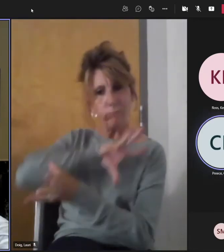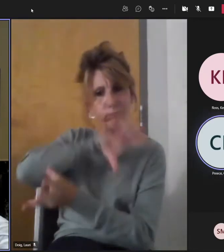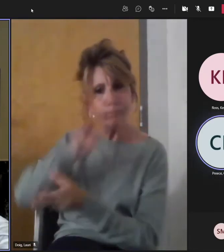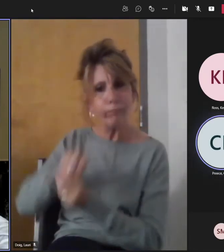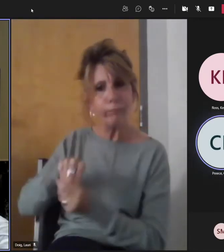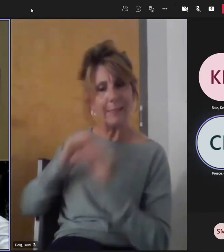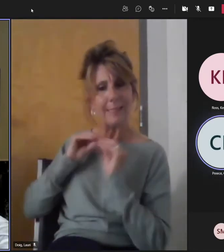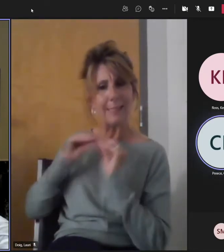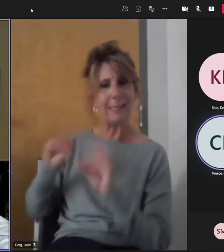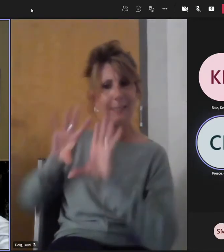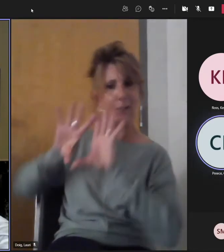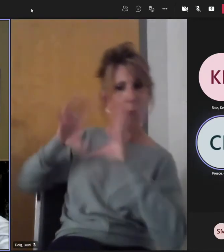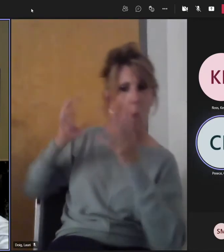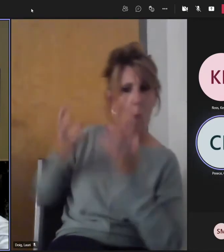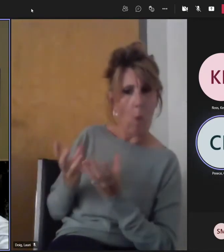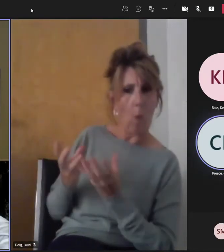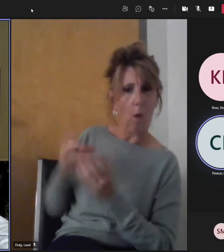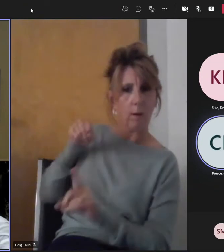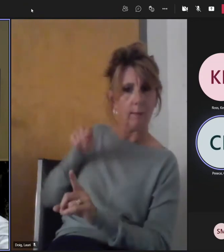Thank you very much.